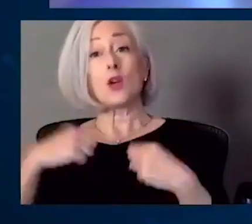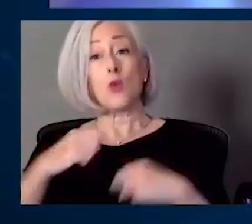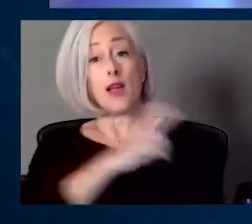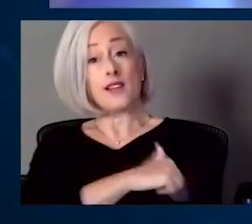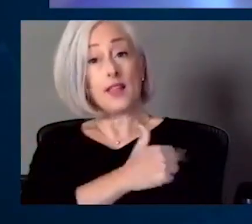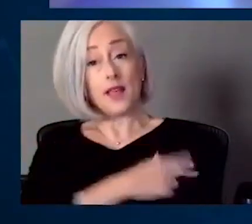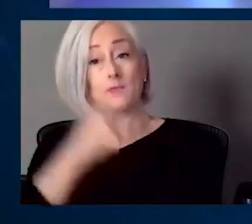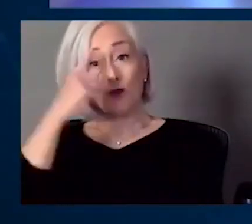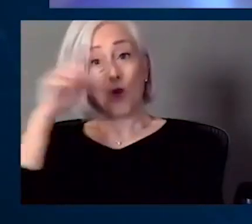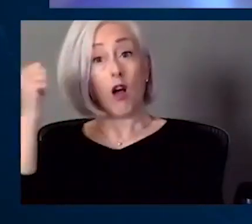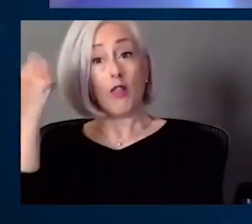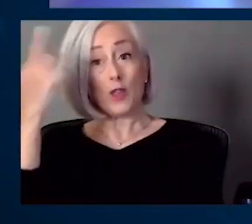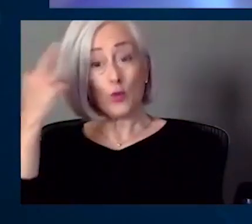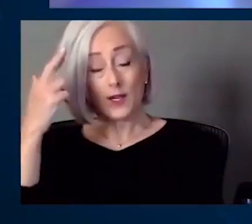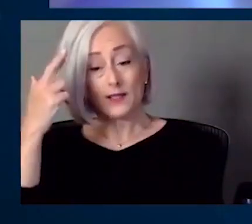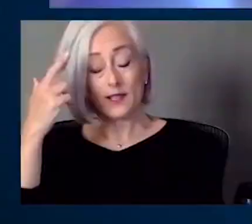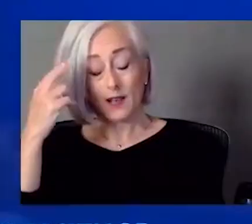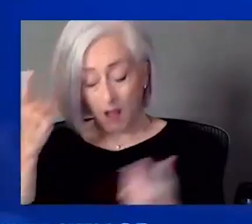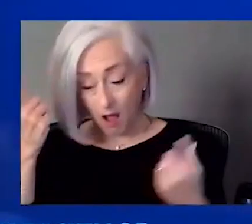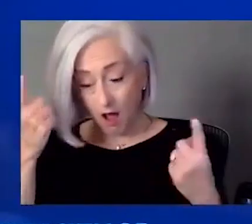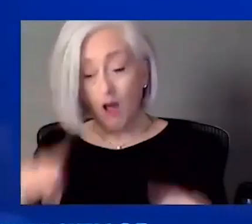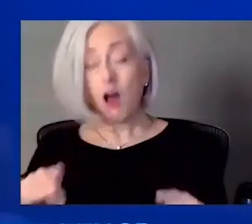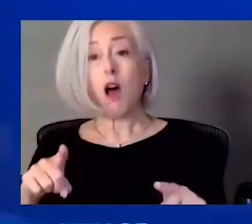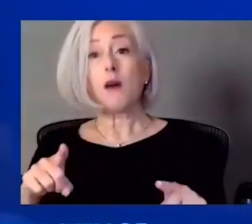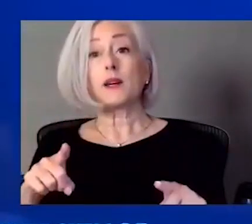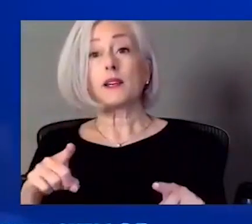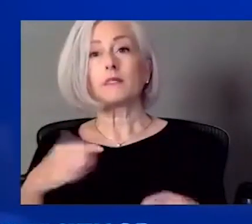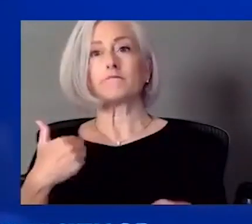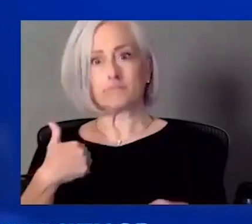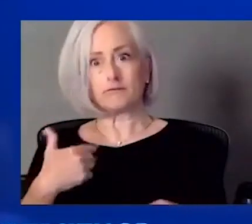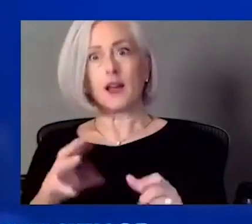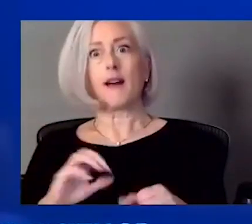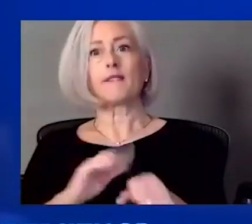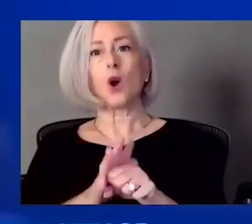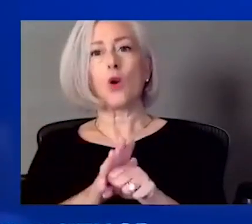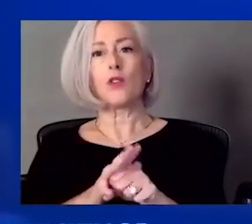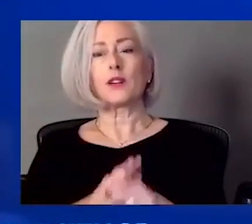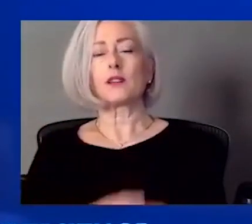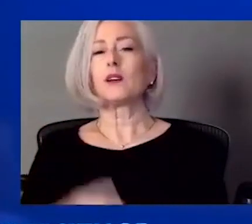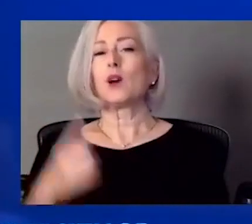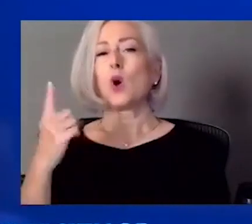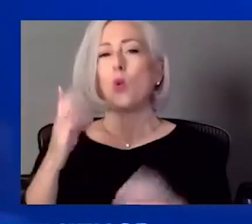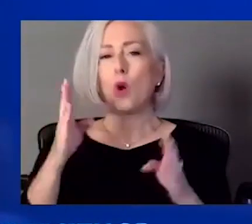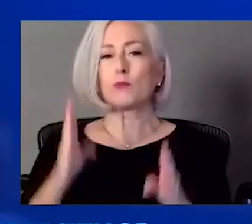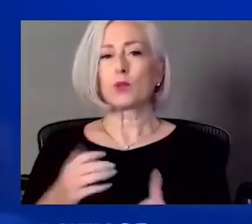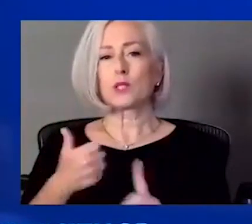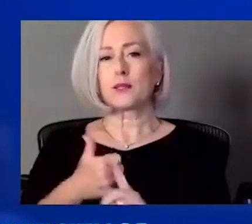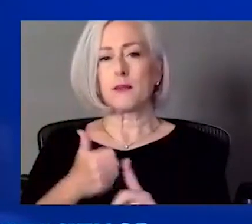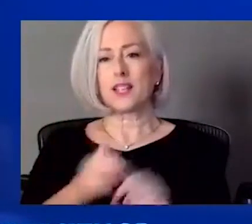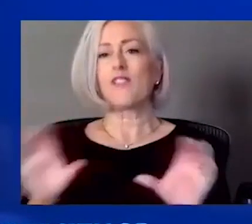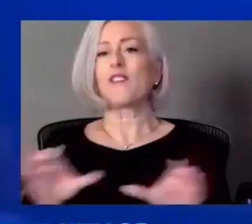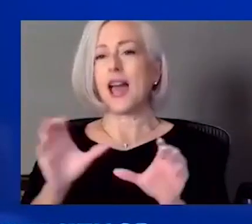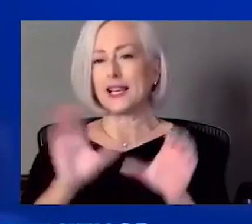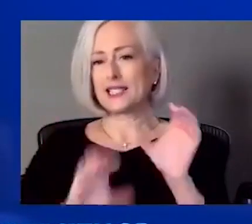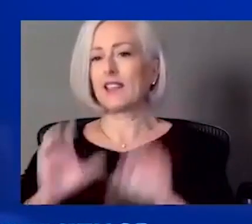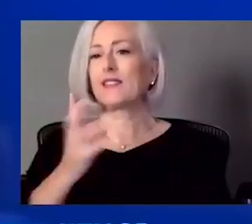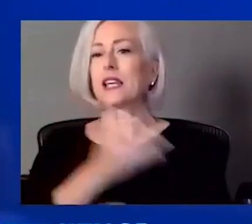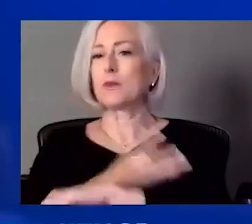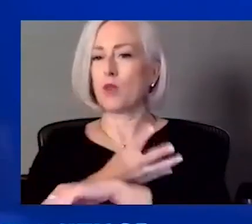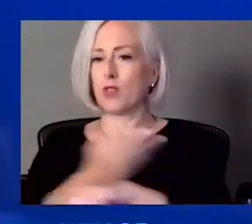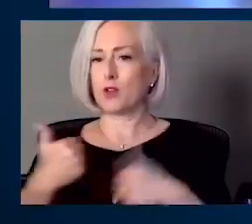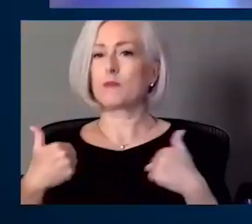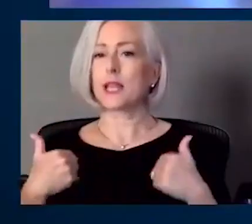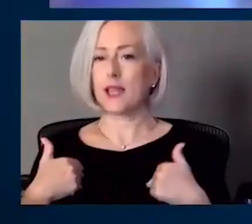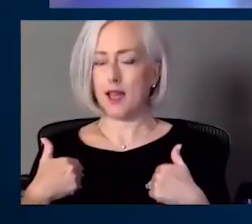were just as surprised as you. Yeah. And one of those partially vaccinated is on active chemotherapies. Right. So they're likely their shot didn't